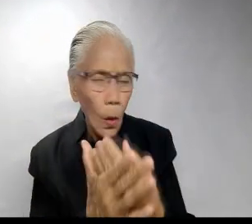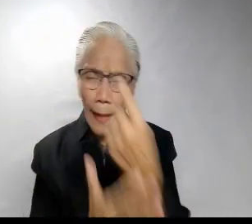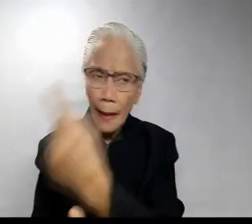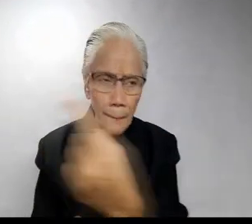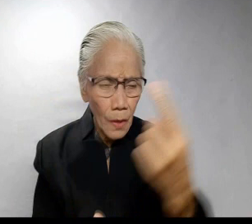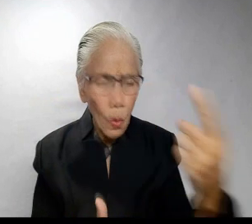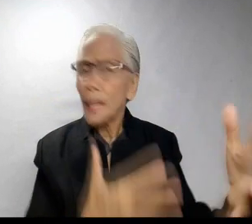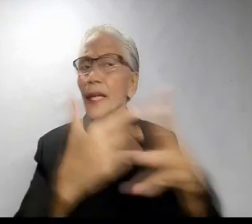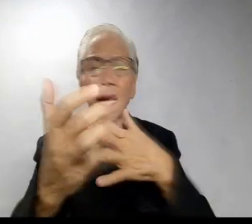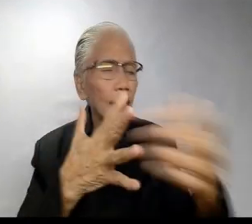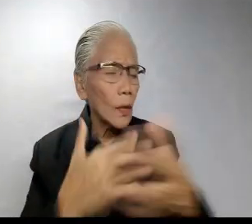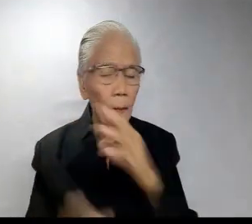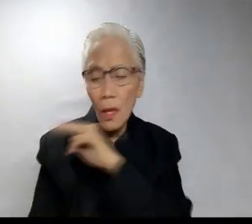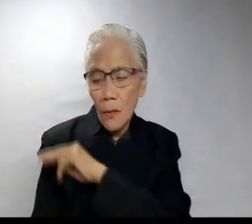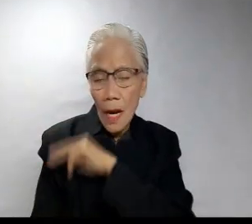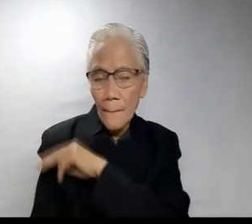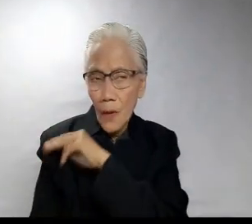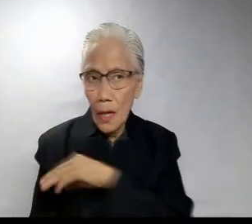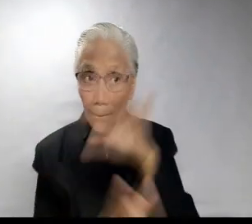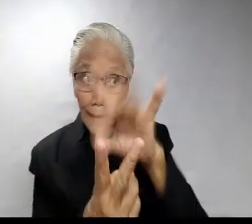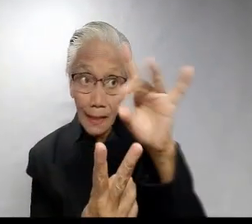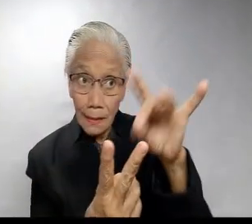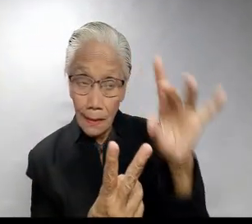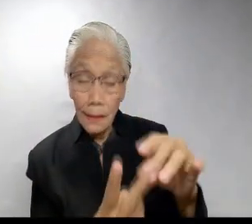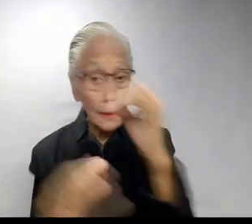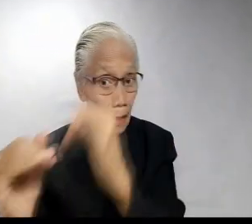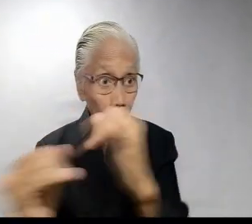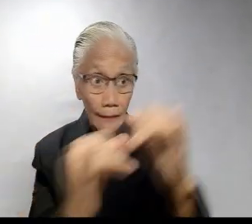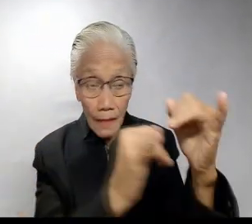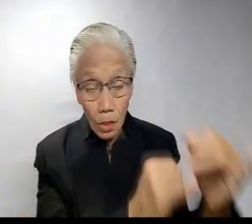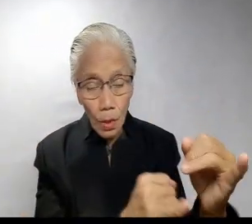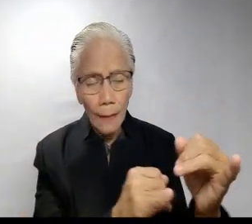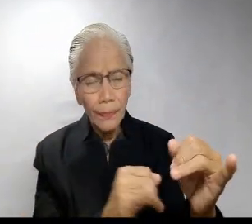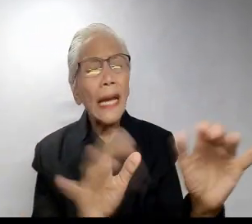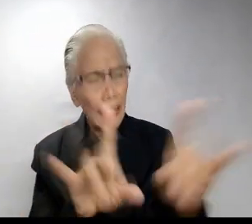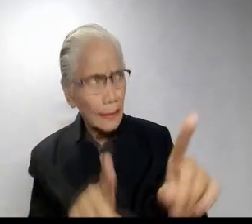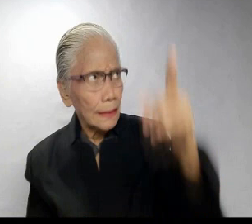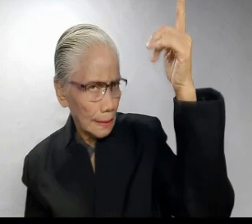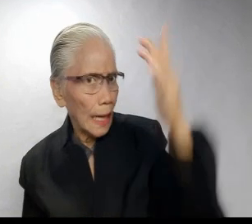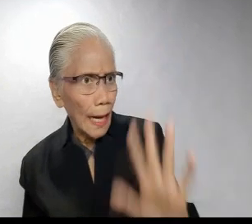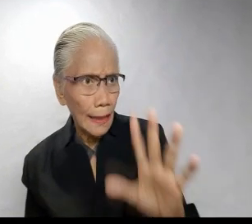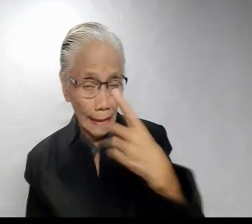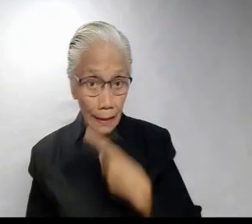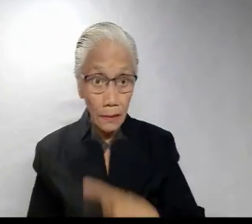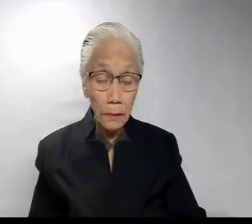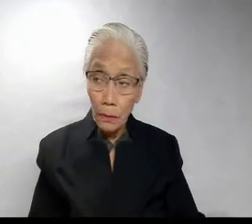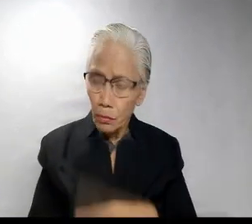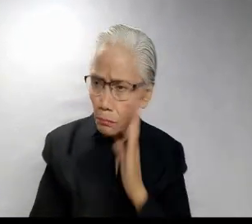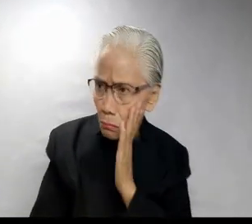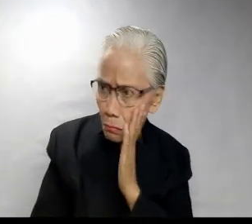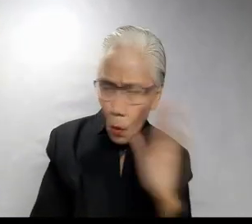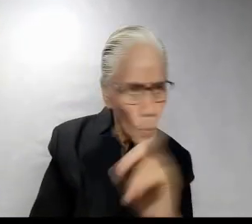and everyone regardless of the moral preferences of individuals as God